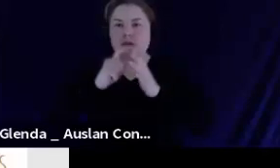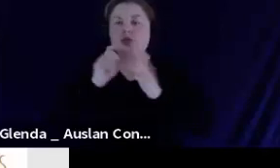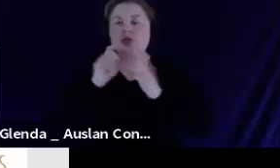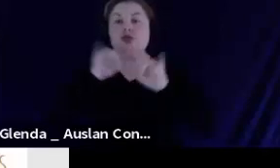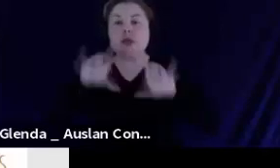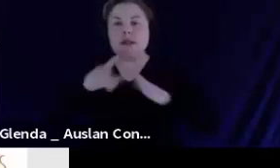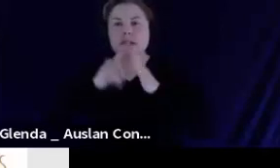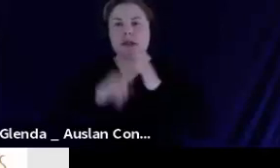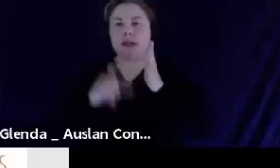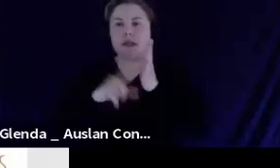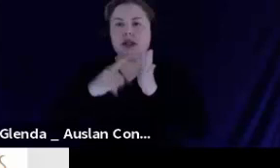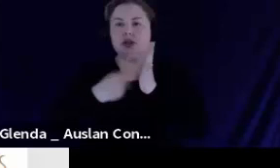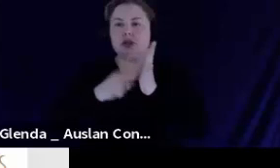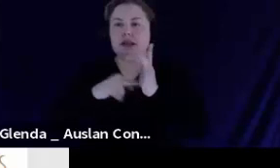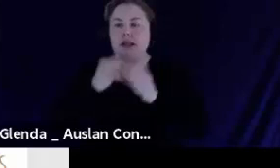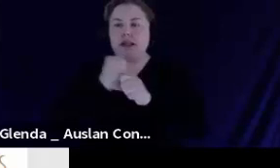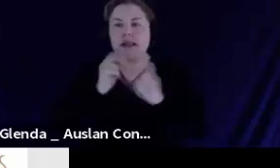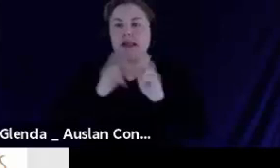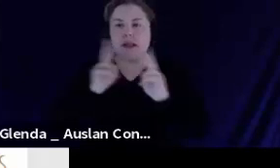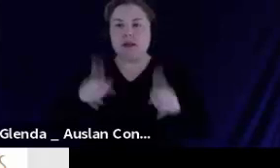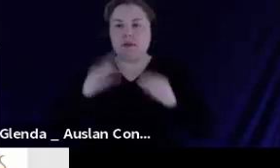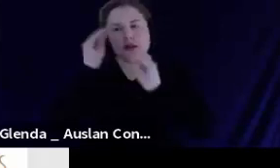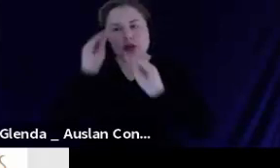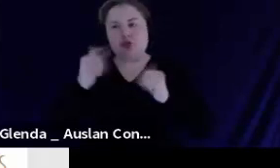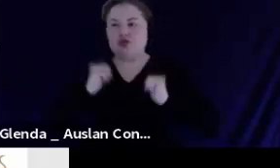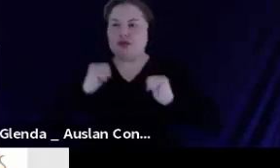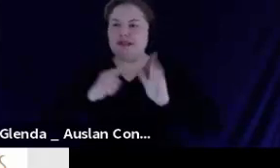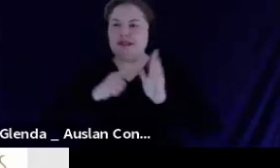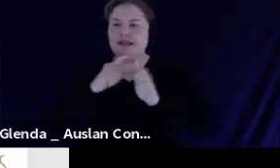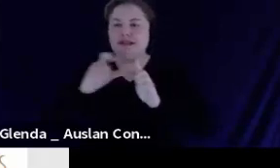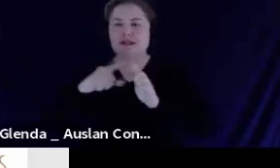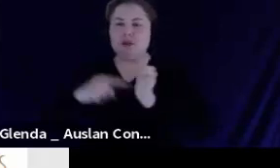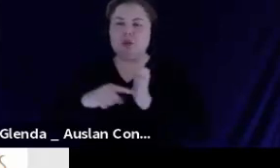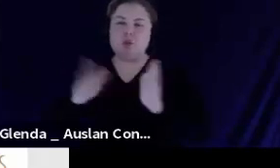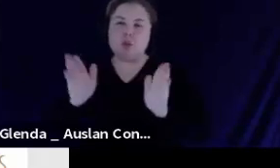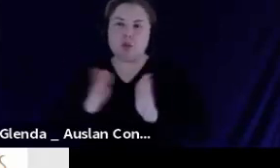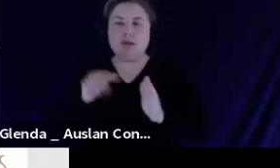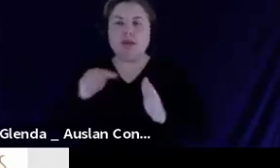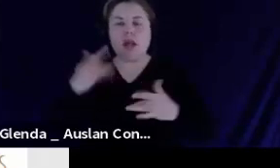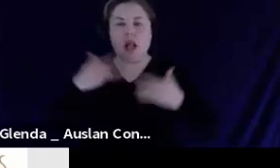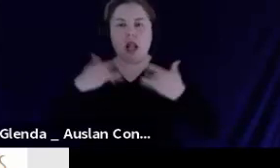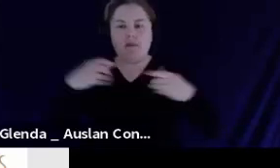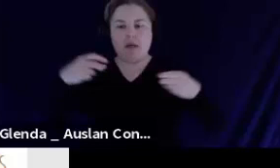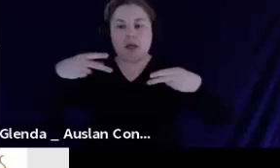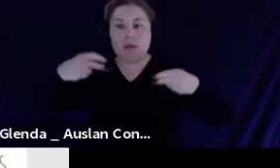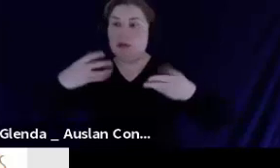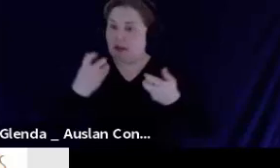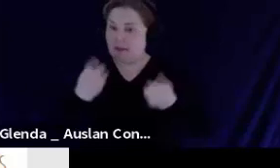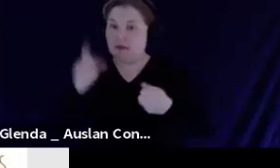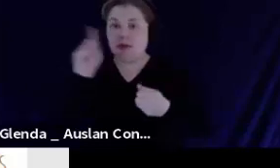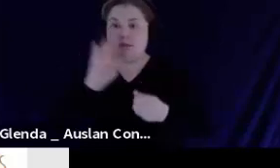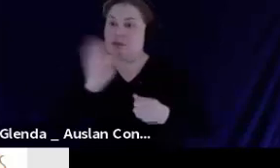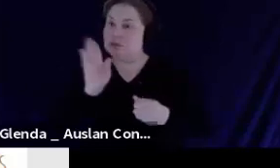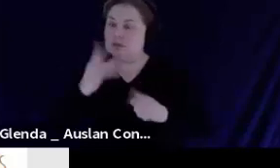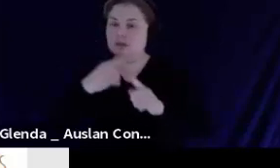ADCET for short. This webinar is being live captioned and Auslan interpreted. To activate the closed